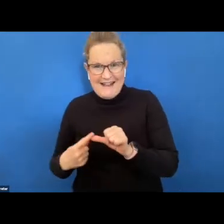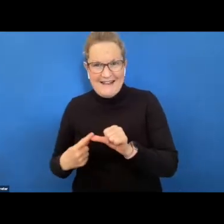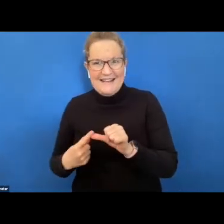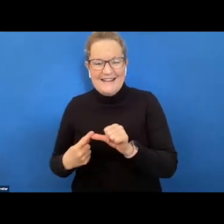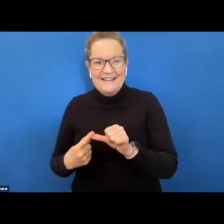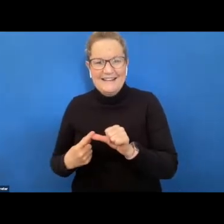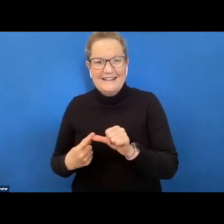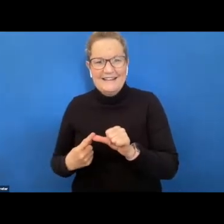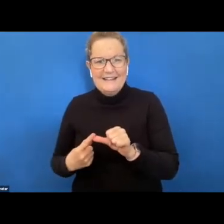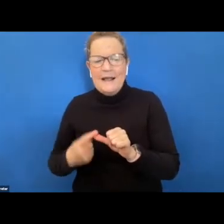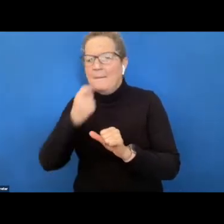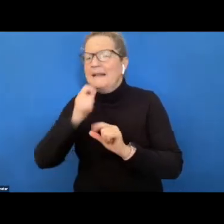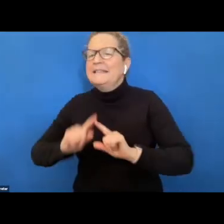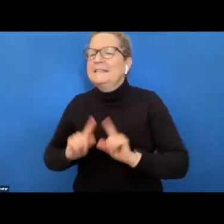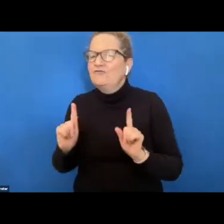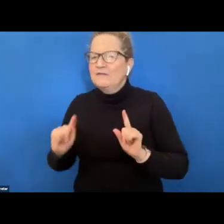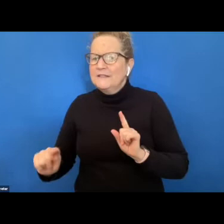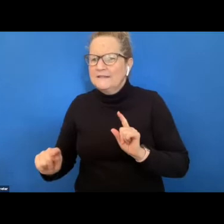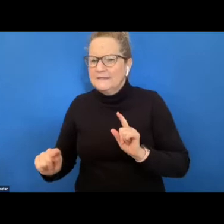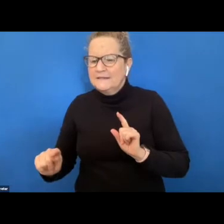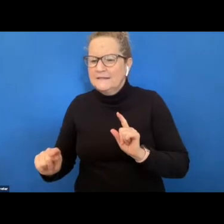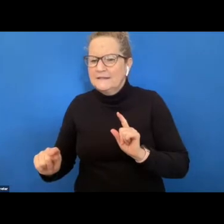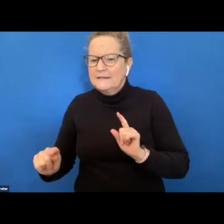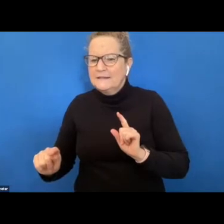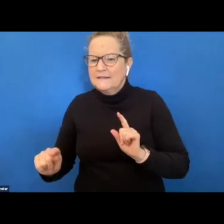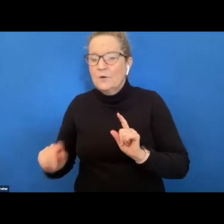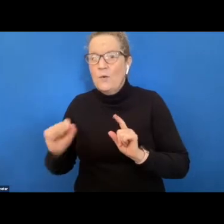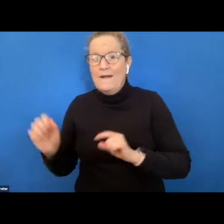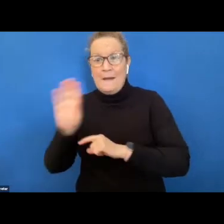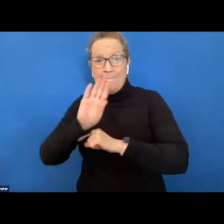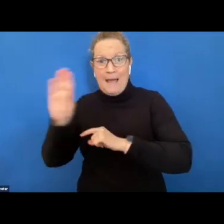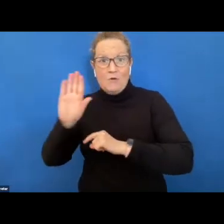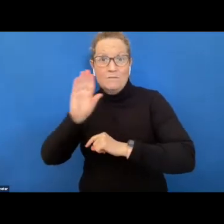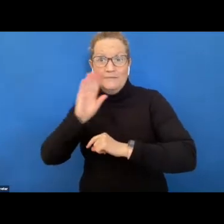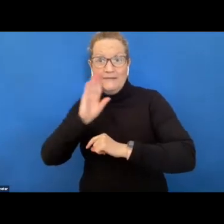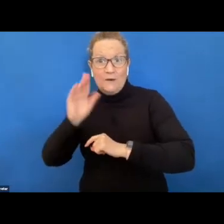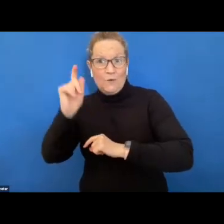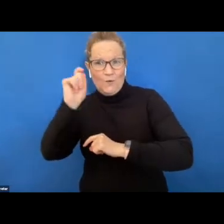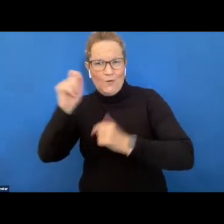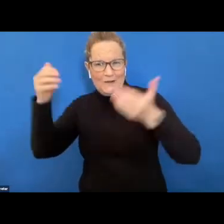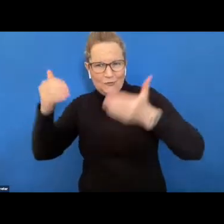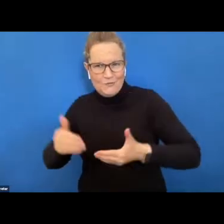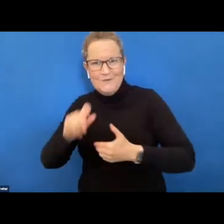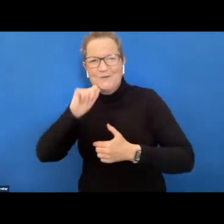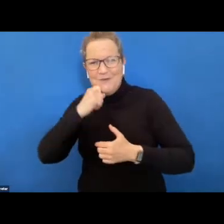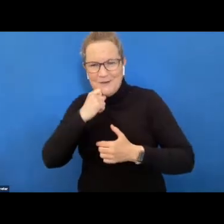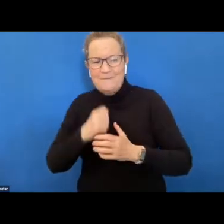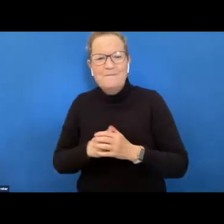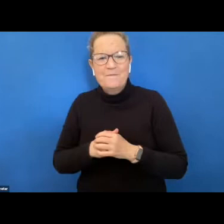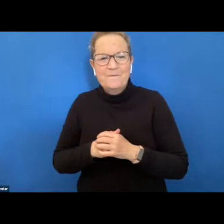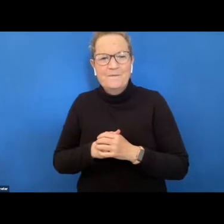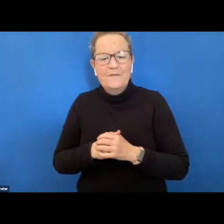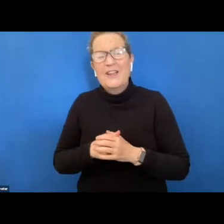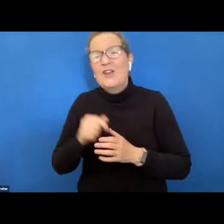something quite different uh so we have a panel of speakers which we'll be introducing to you shortly and no doubt you'll have